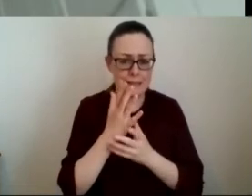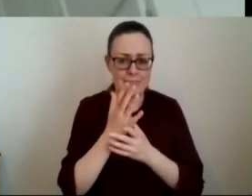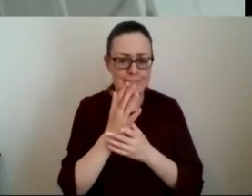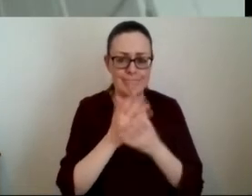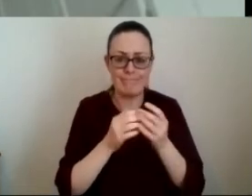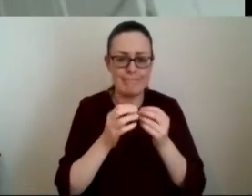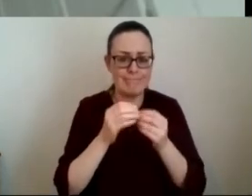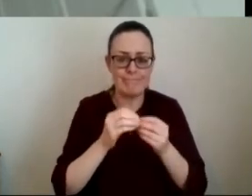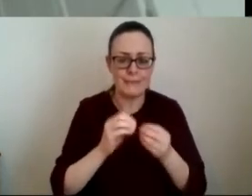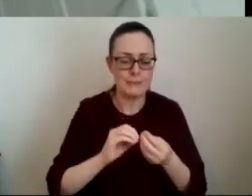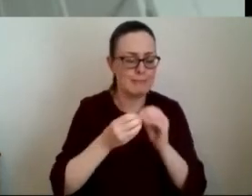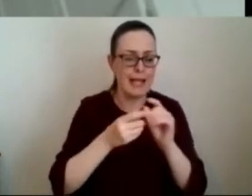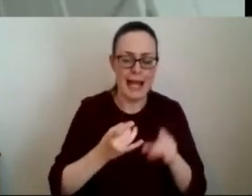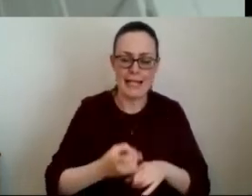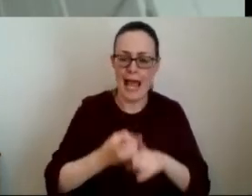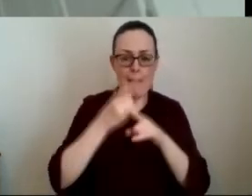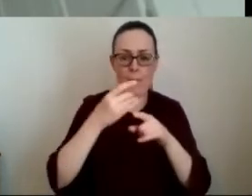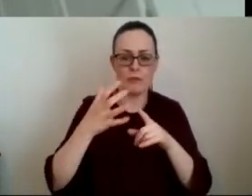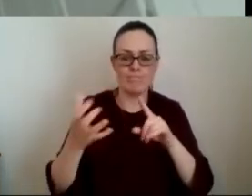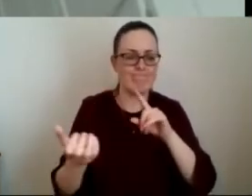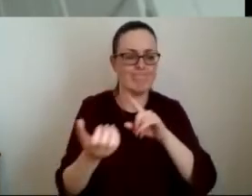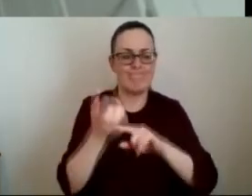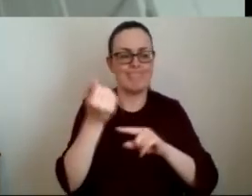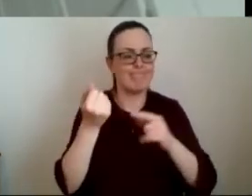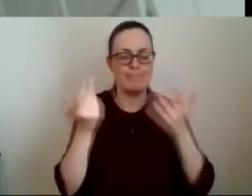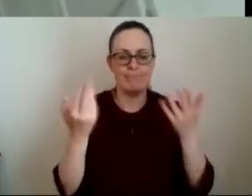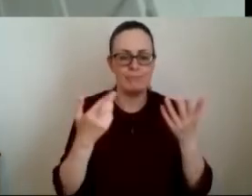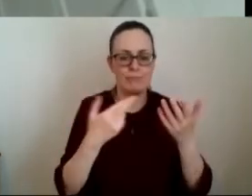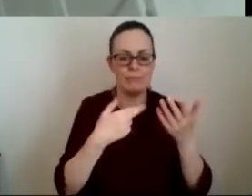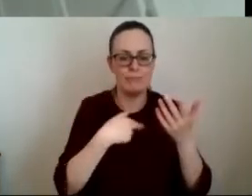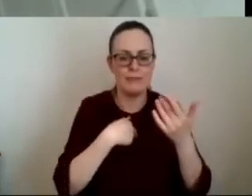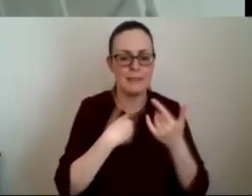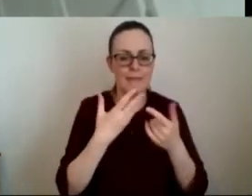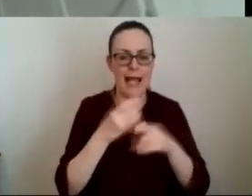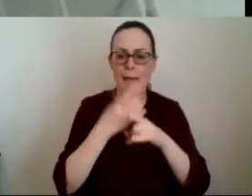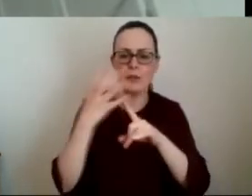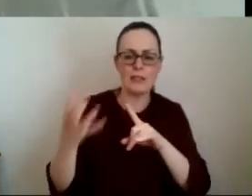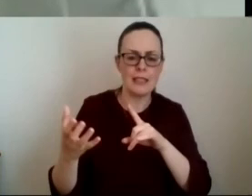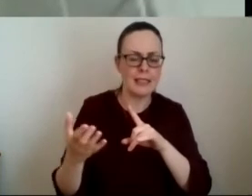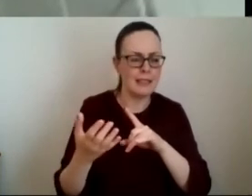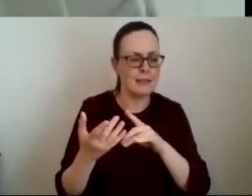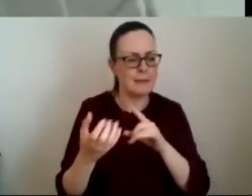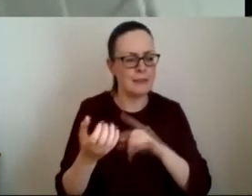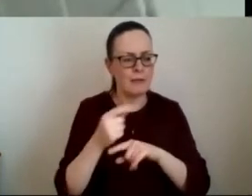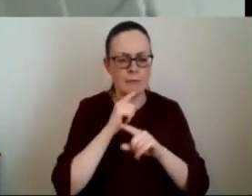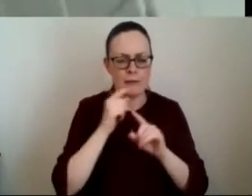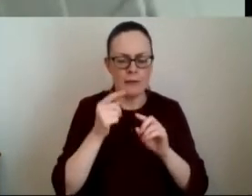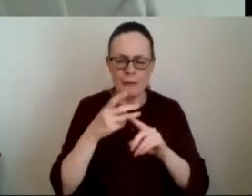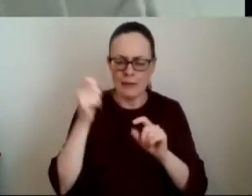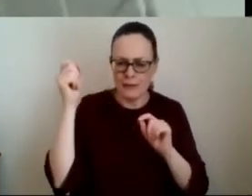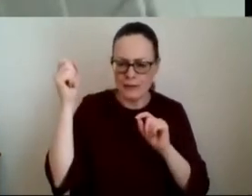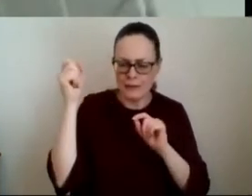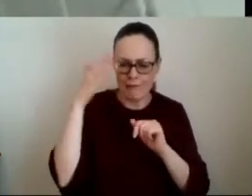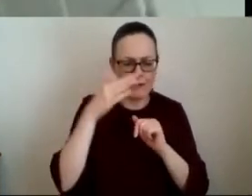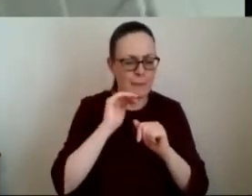that is going to get us what's going to be very very hard in in terms of of the